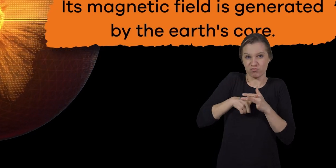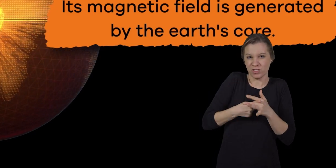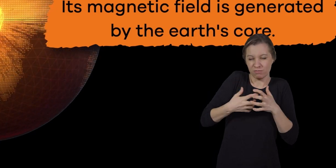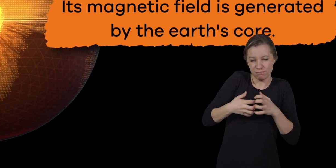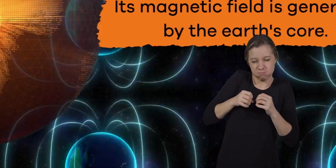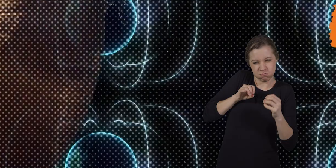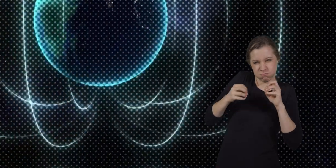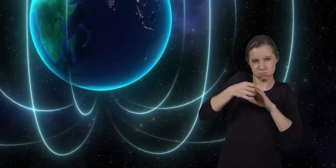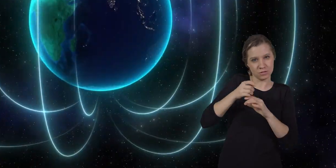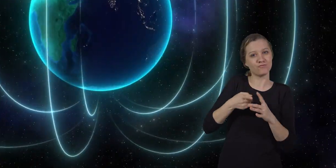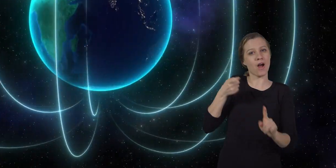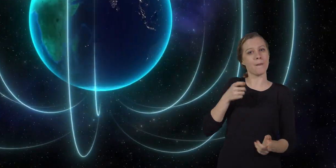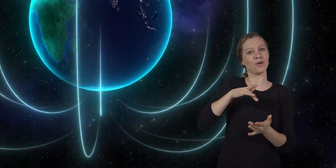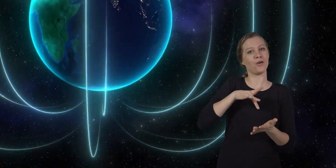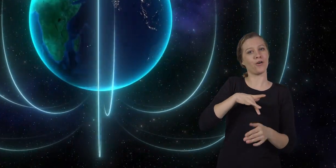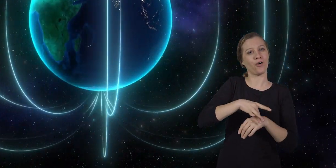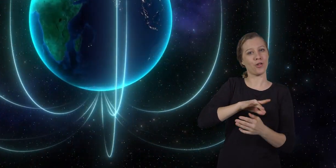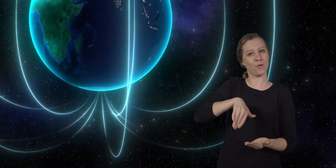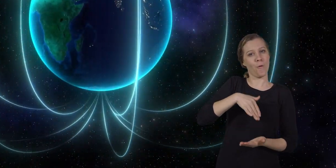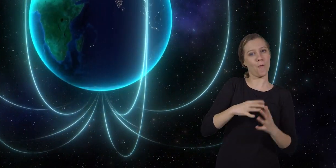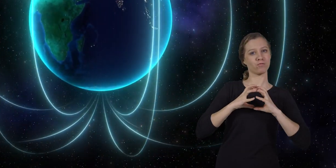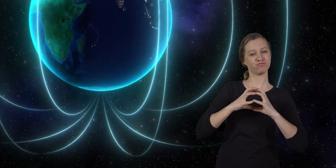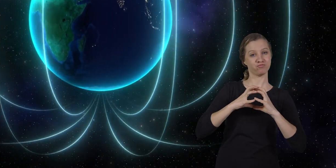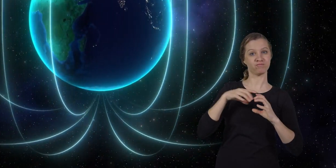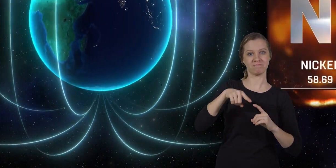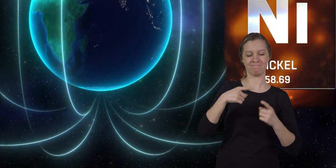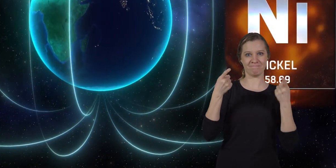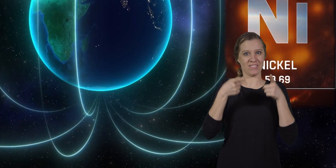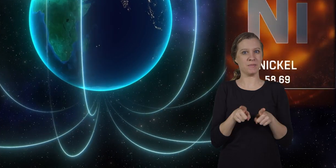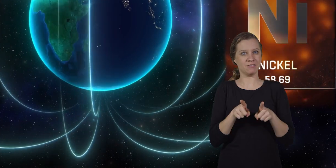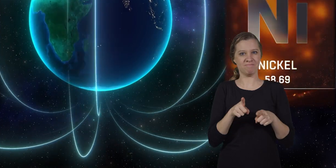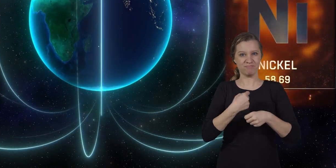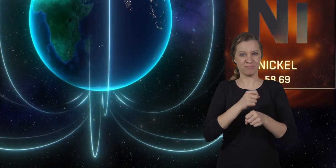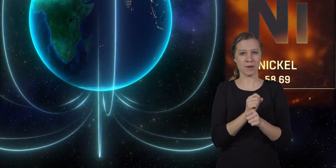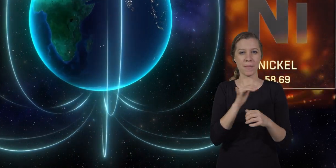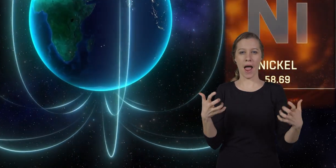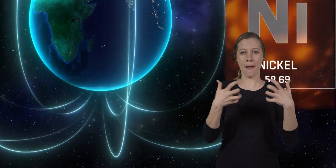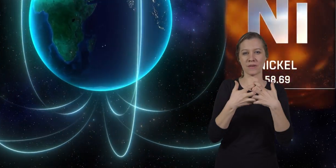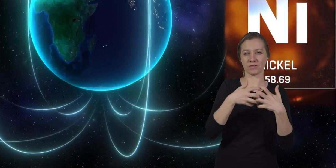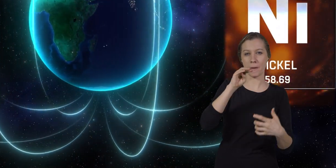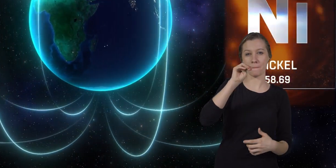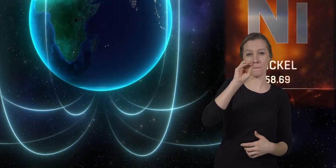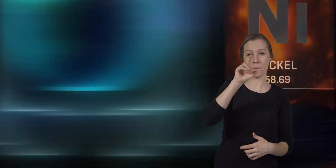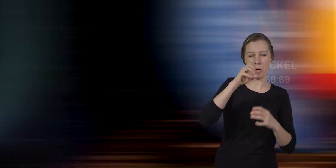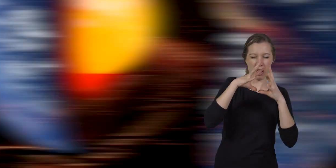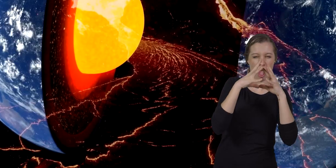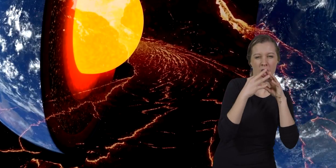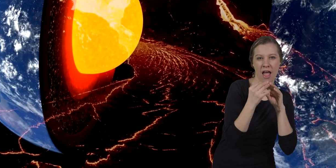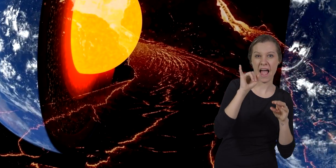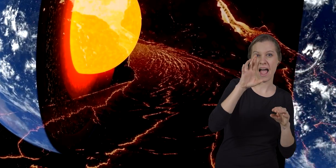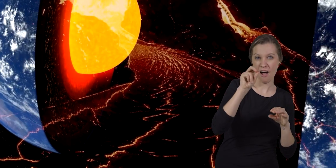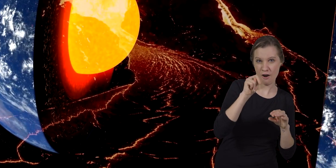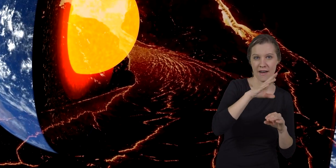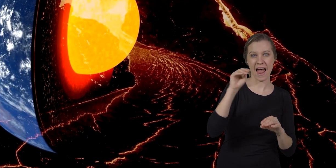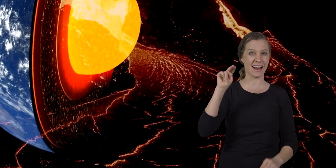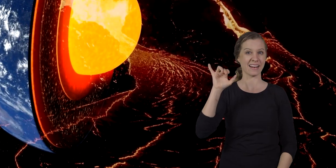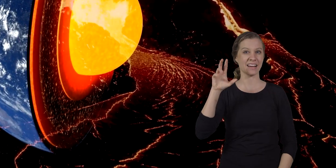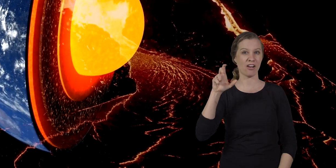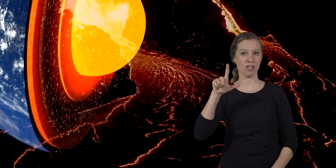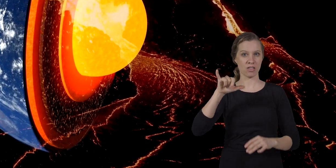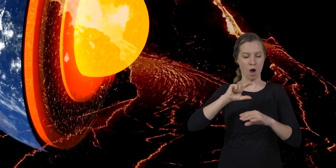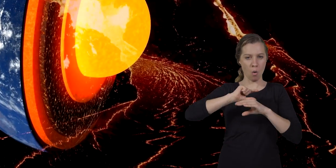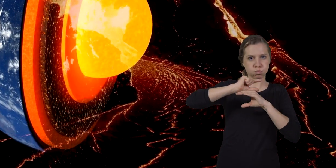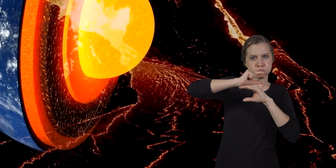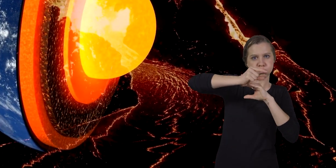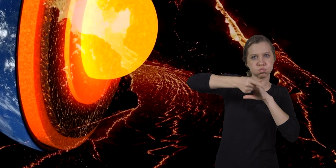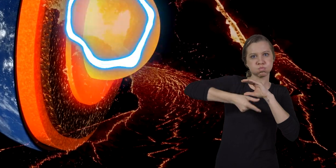earth's core this phenomenon is created by the combination of molten iron and nickel that exists in the earth's